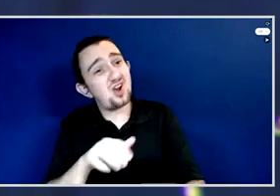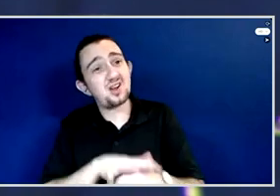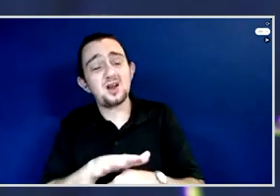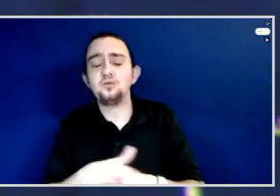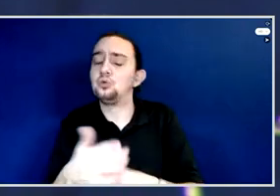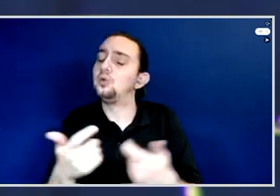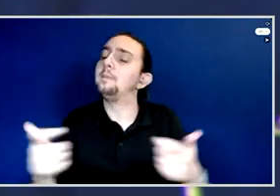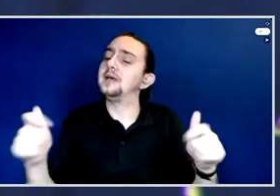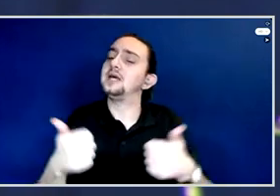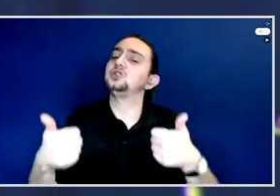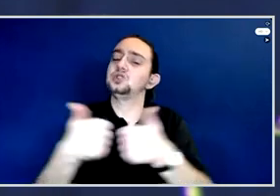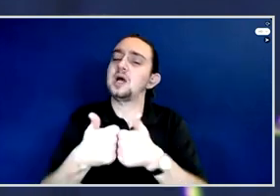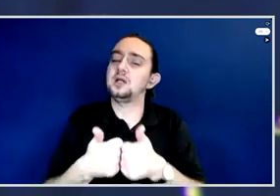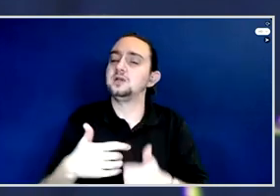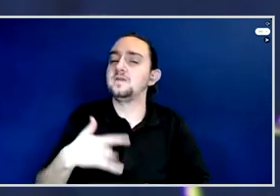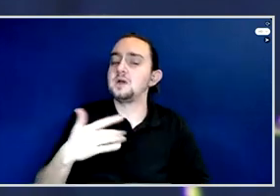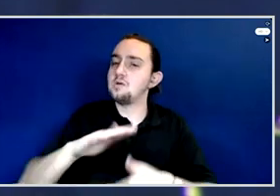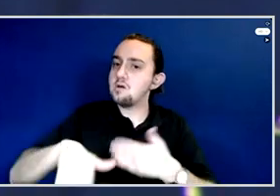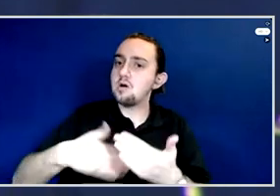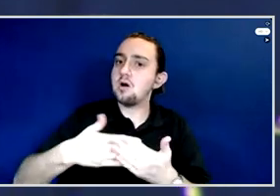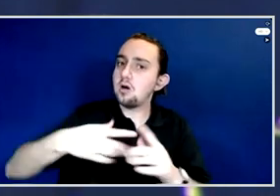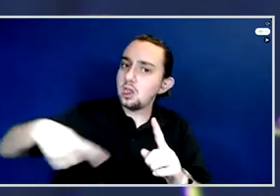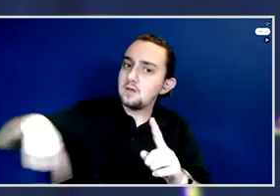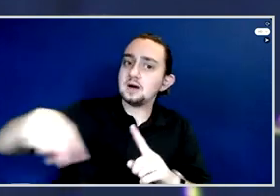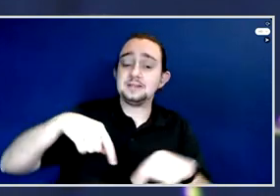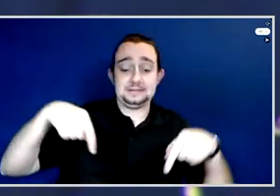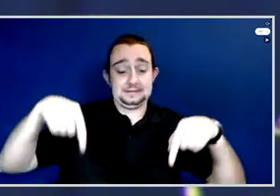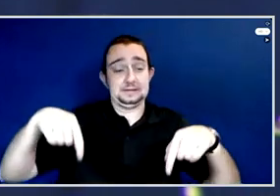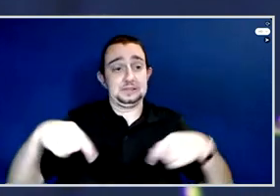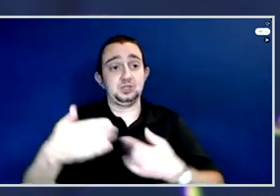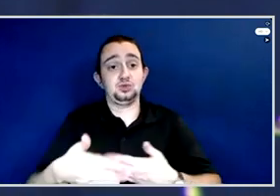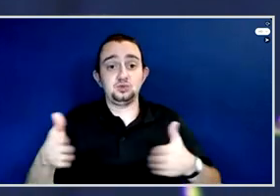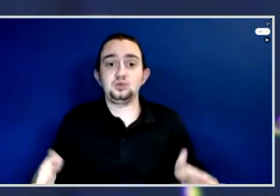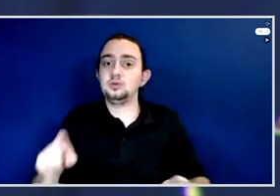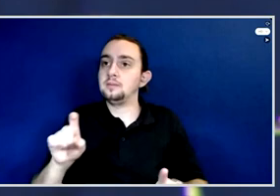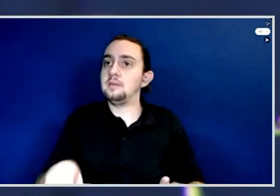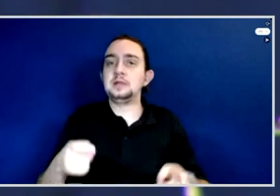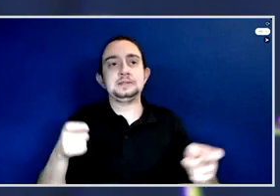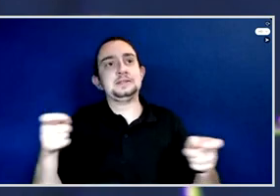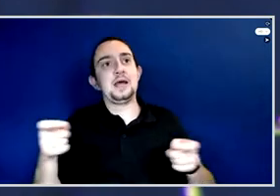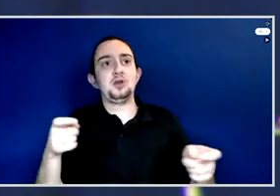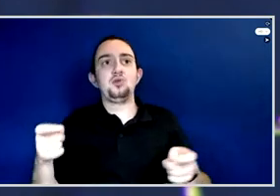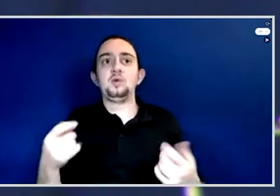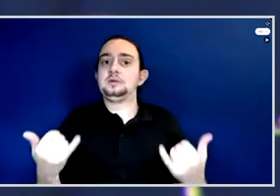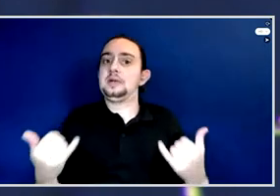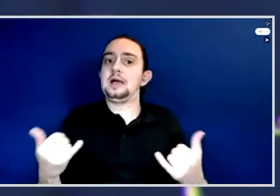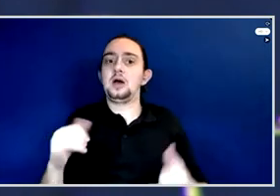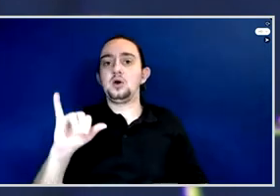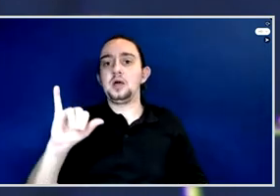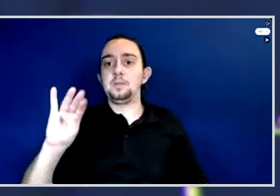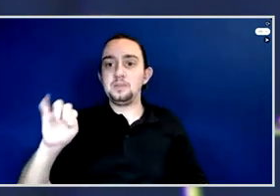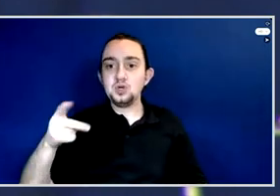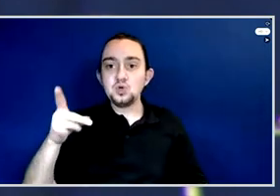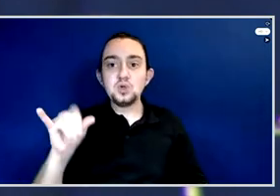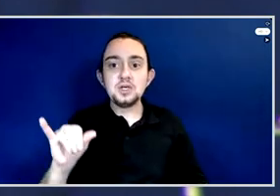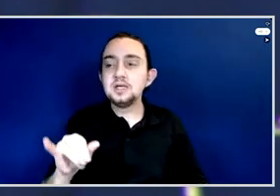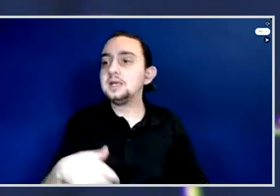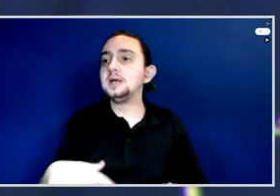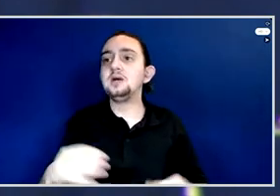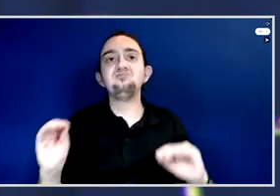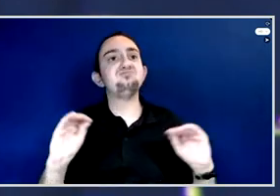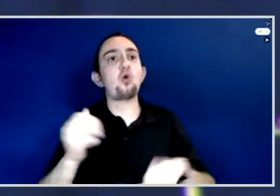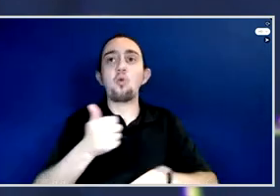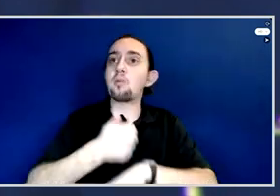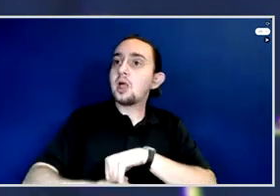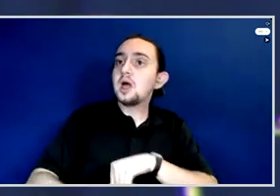I think all of us who are in this room need to deal with the impunity and say where are we going to go and what are those